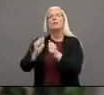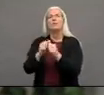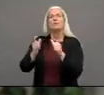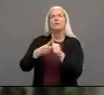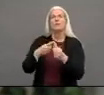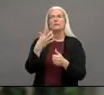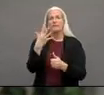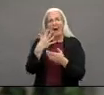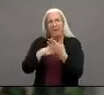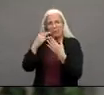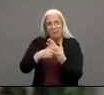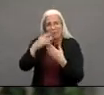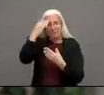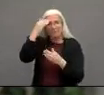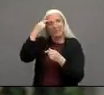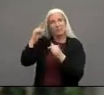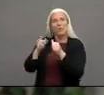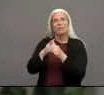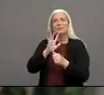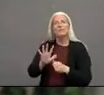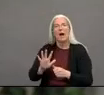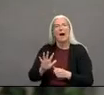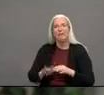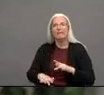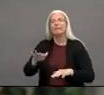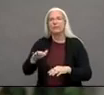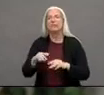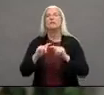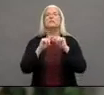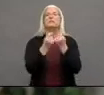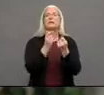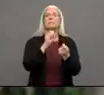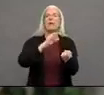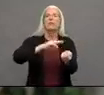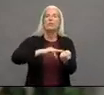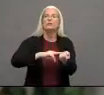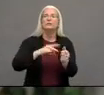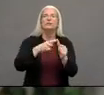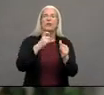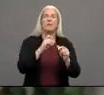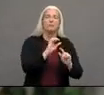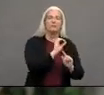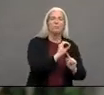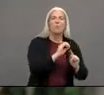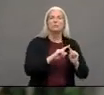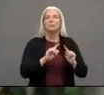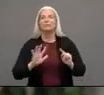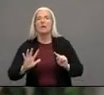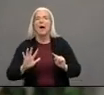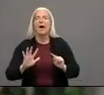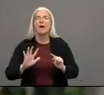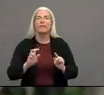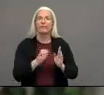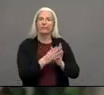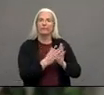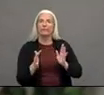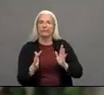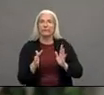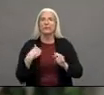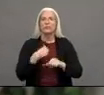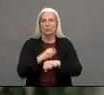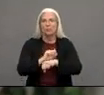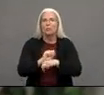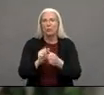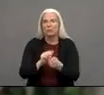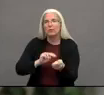perform perform home visits for at-risk children ages zero to five we administer age-appropriate assessments to